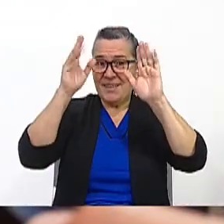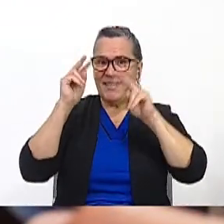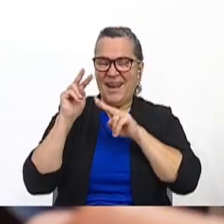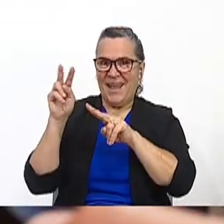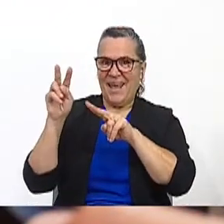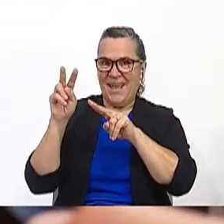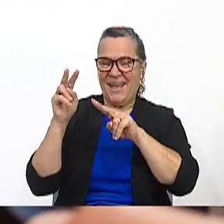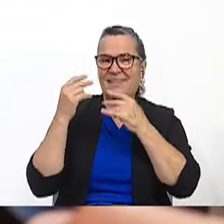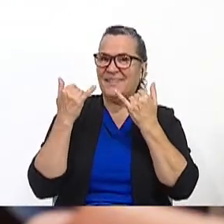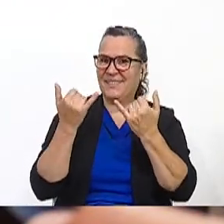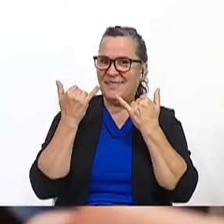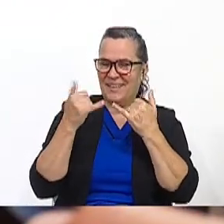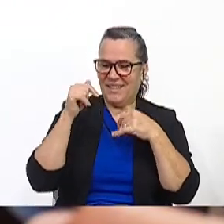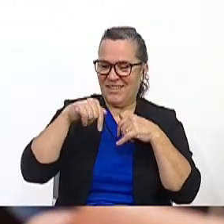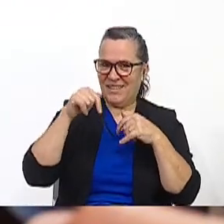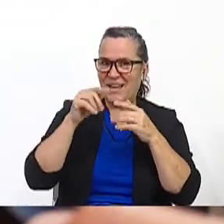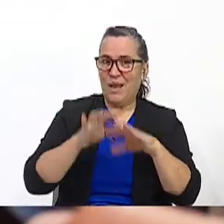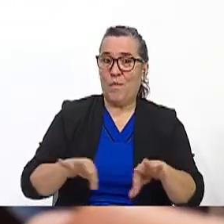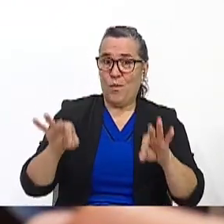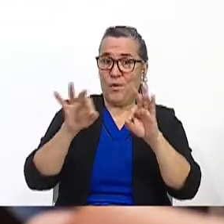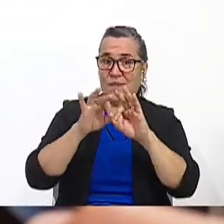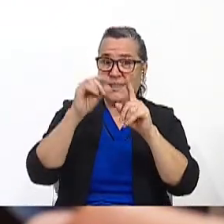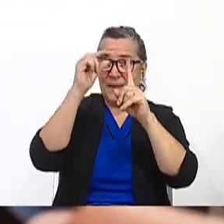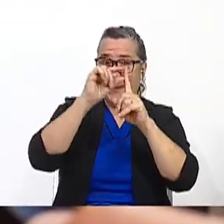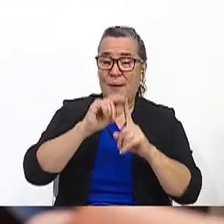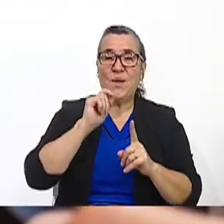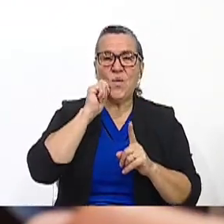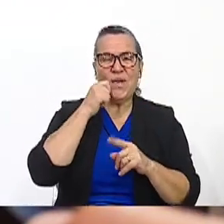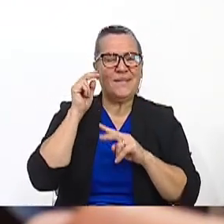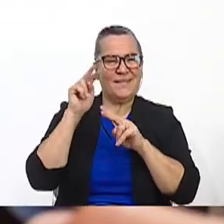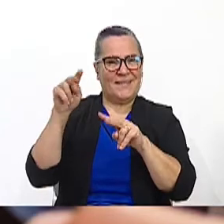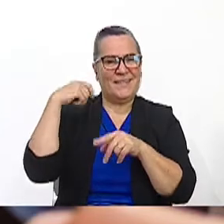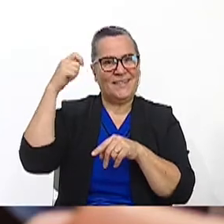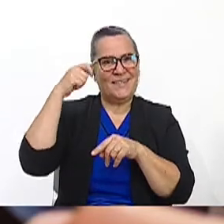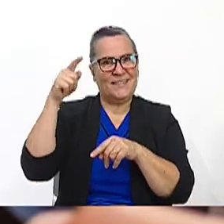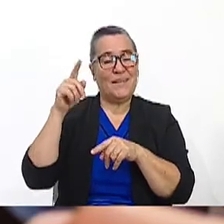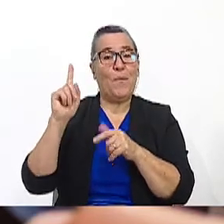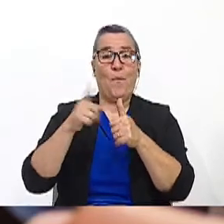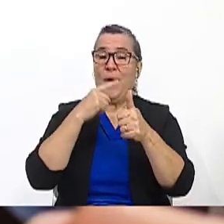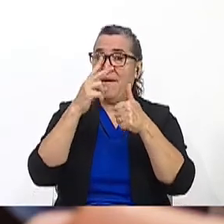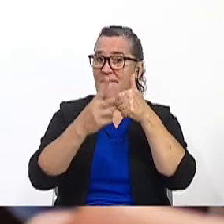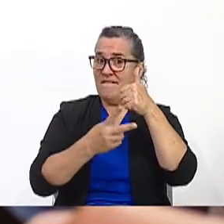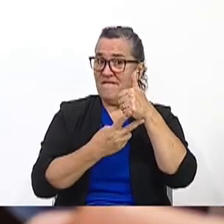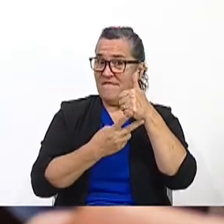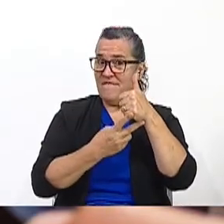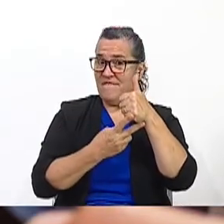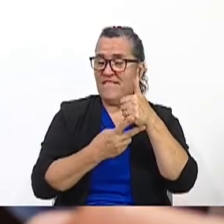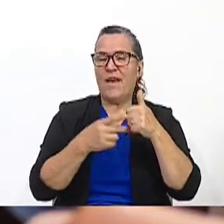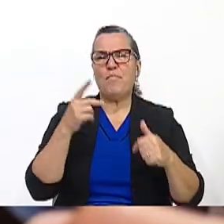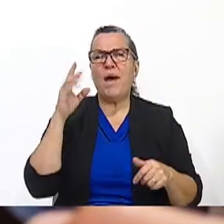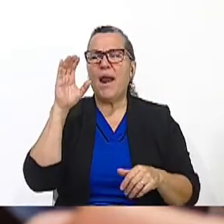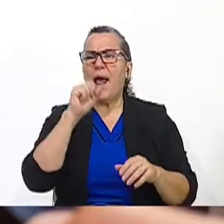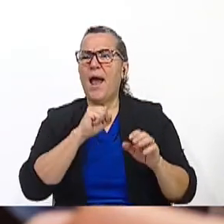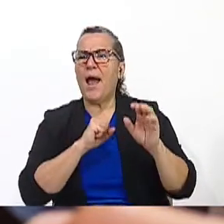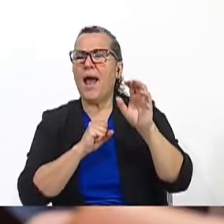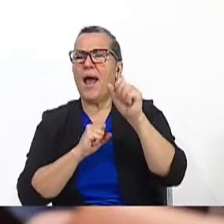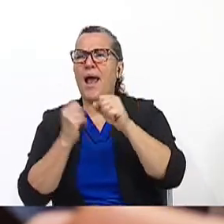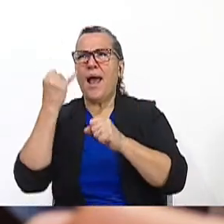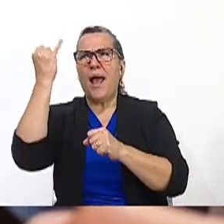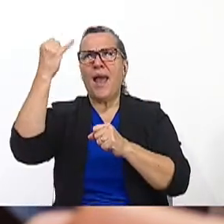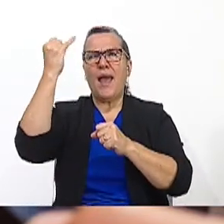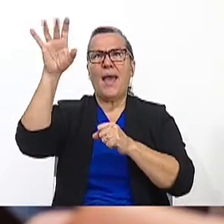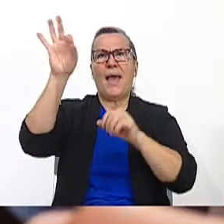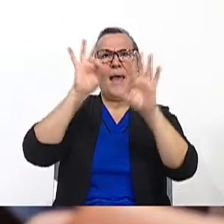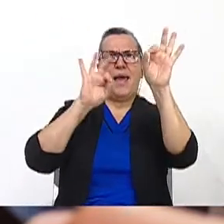Now we have these important keywords. Let's watch the video for the first time to get main ideas.